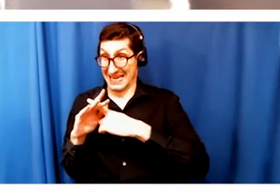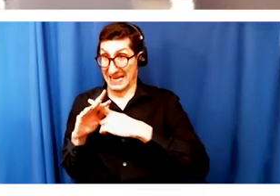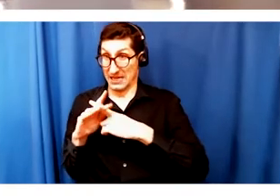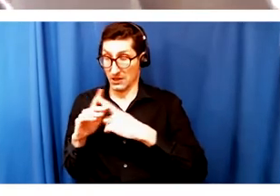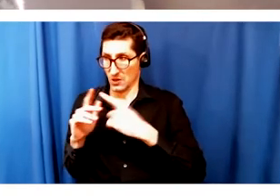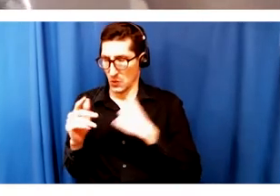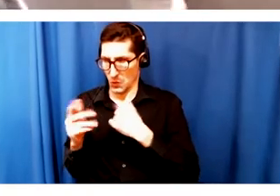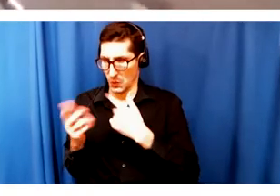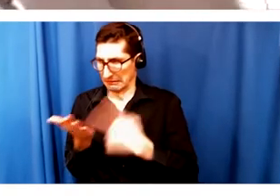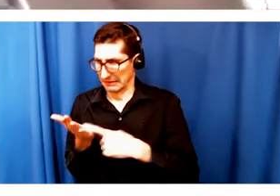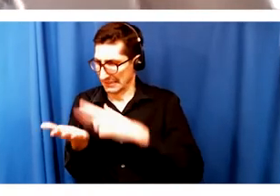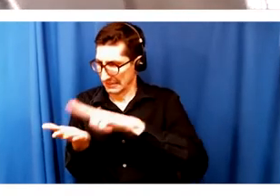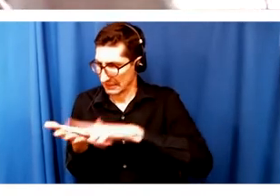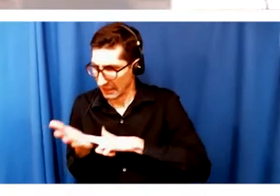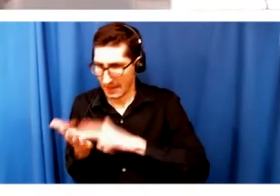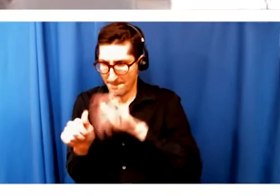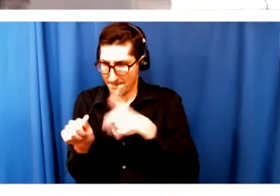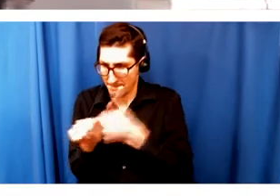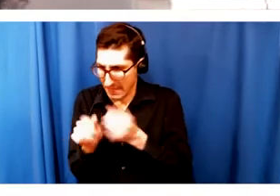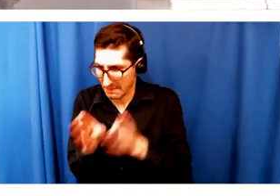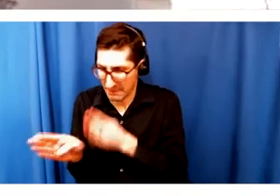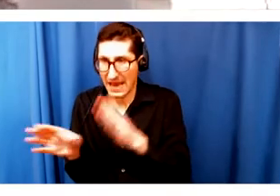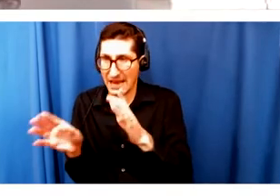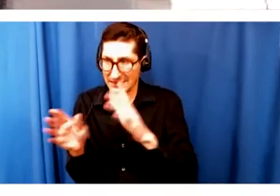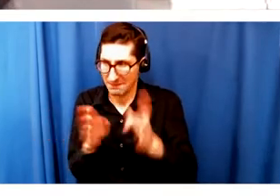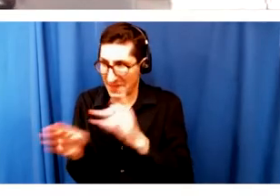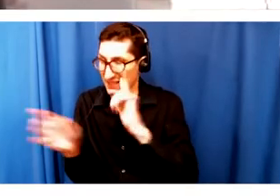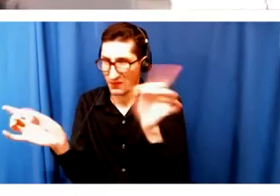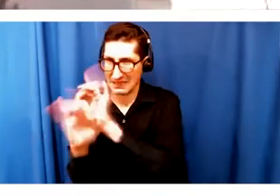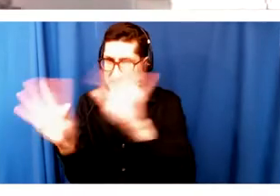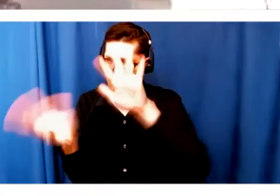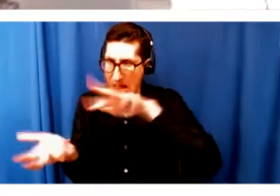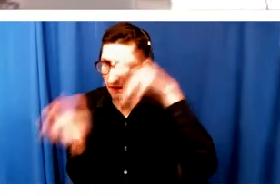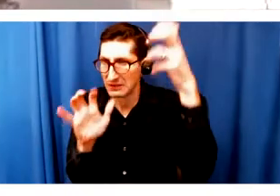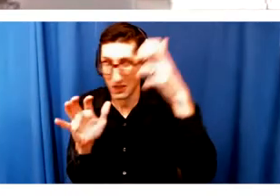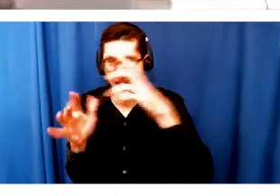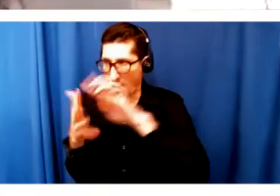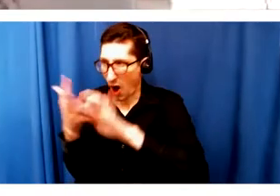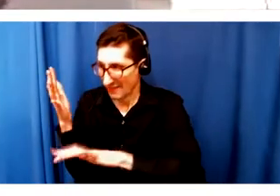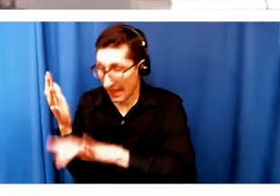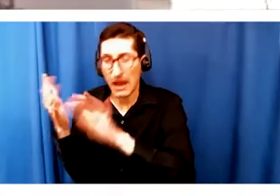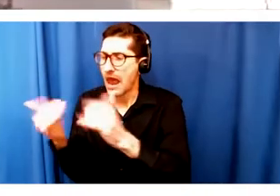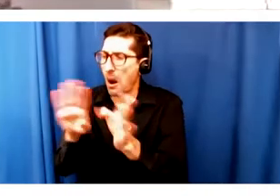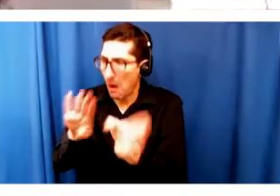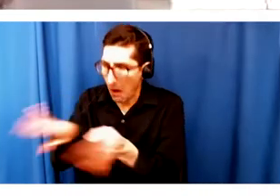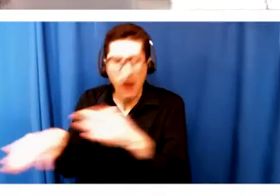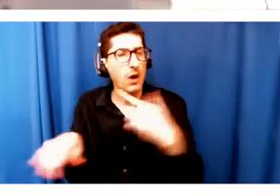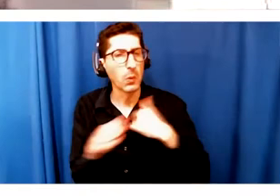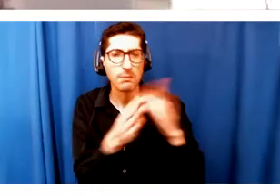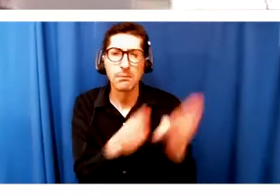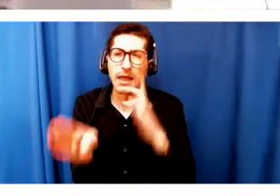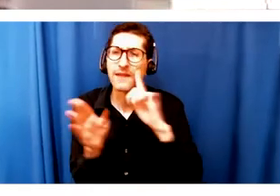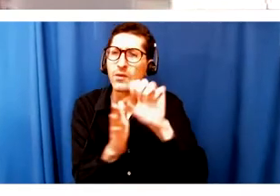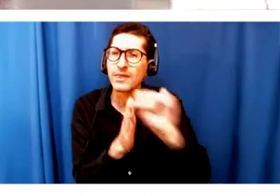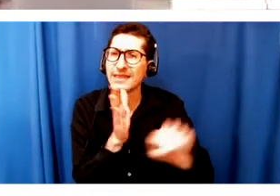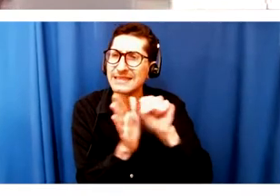scenario planning, disaster planning has now moved into season planning. What does it look like? What's our digital